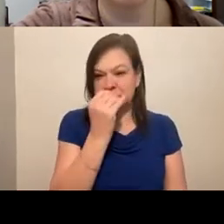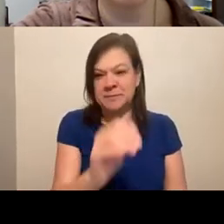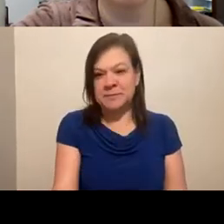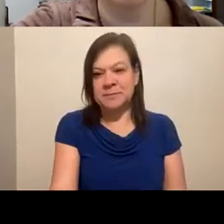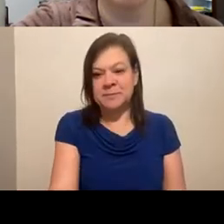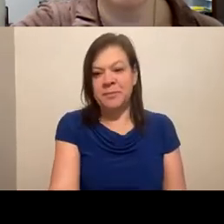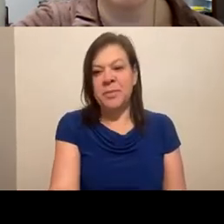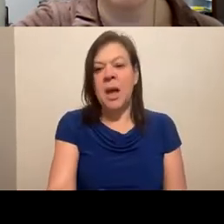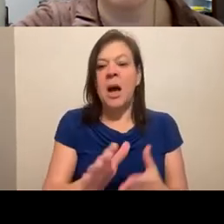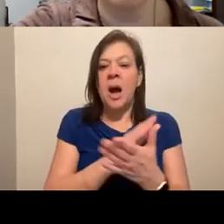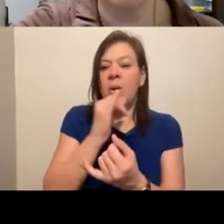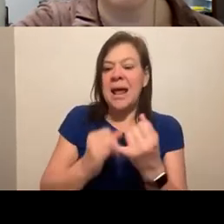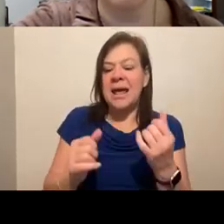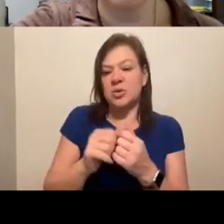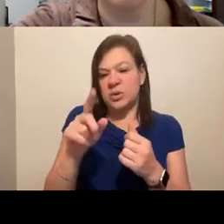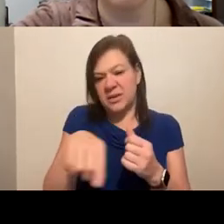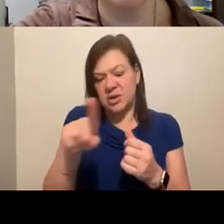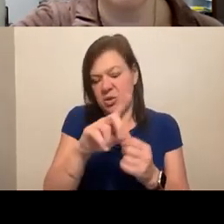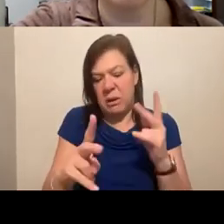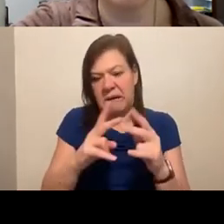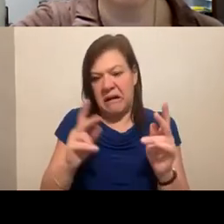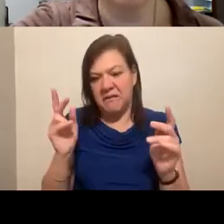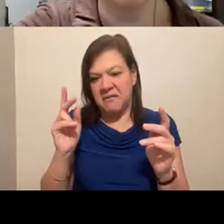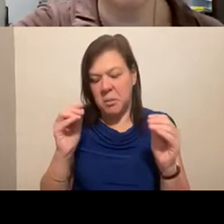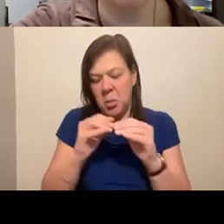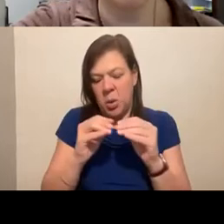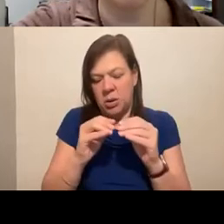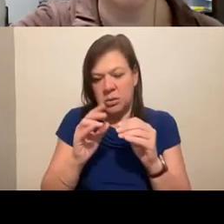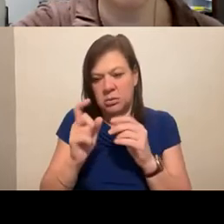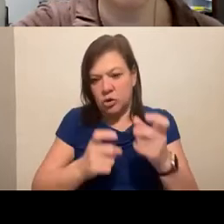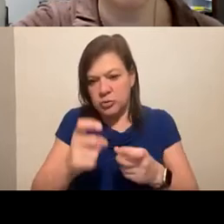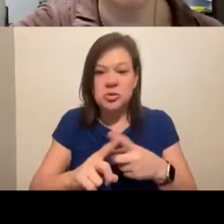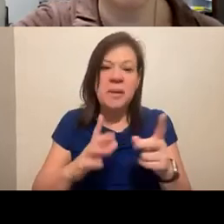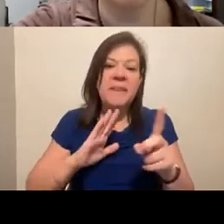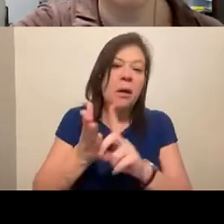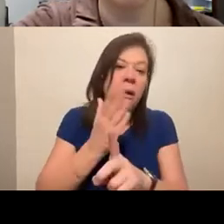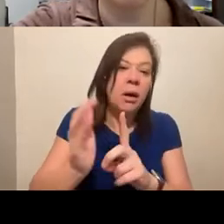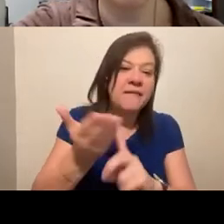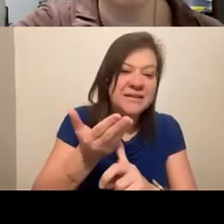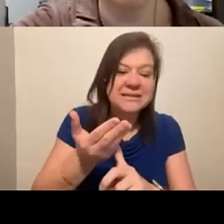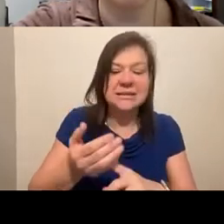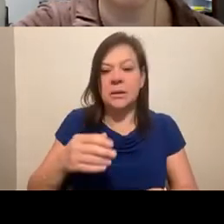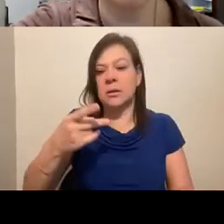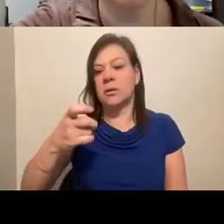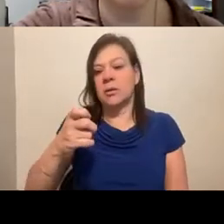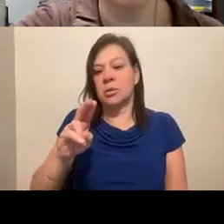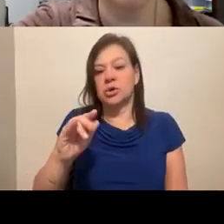things they want to contribute among, you know, the convincing, the persuasion. But you know, Annie, talking about the